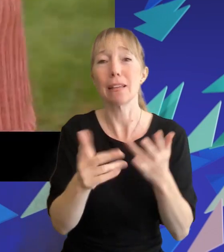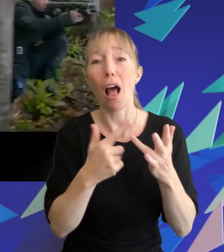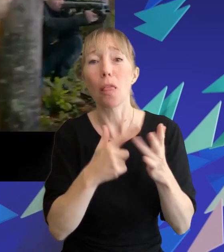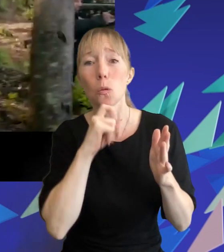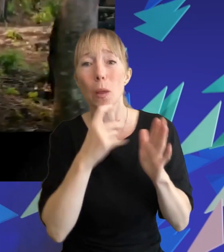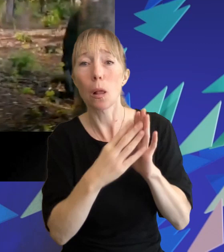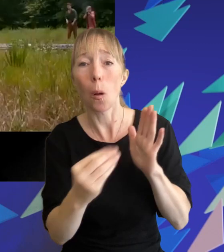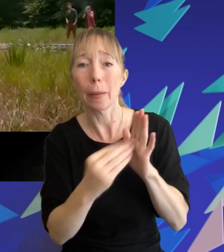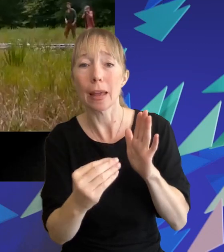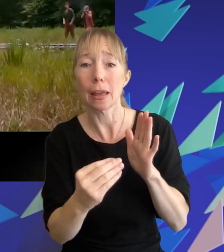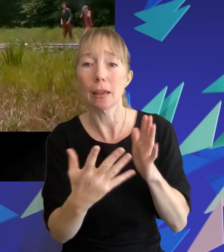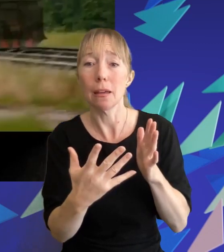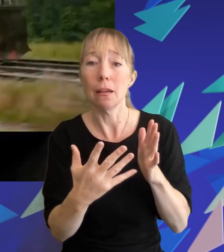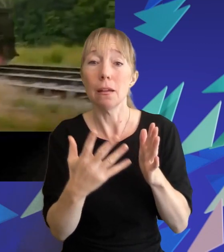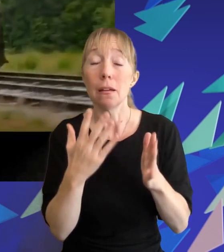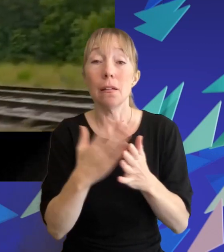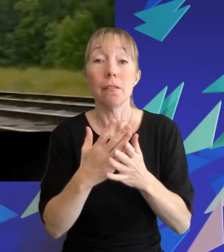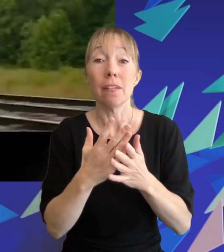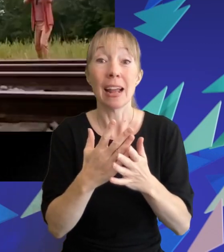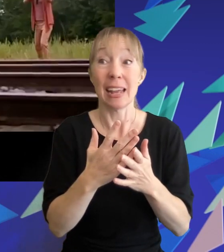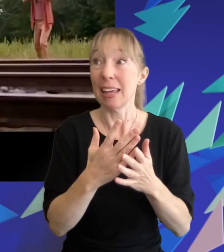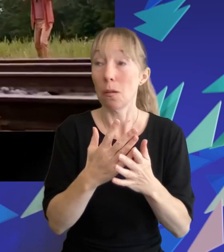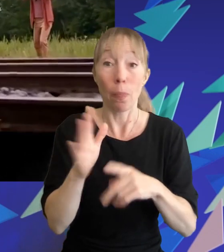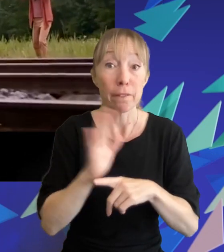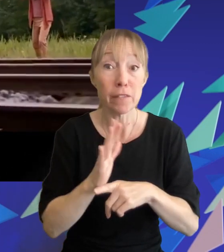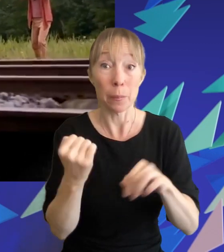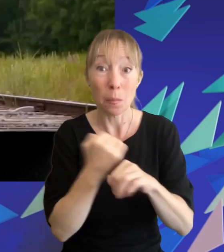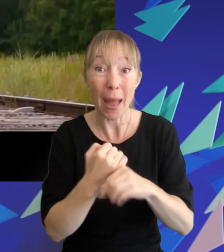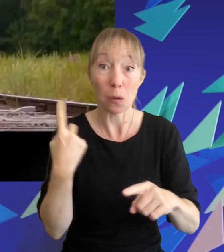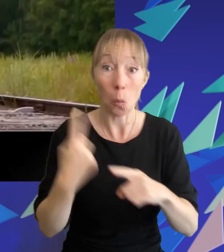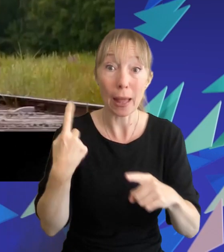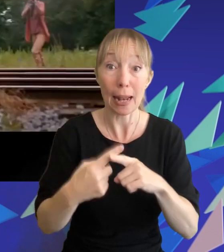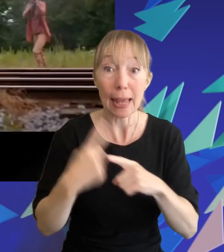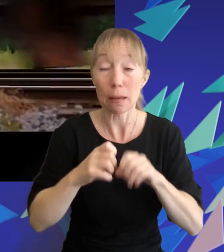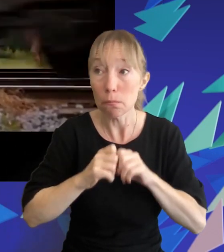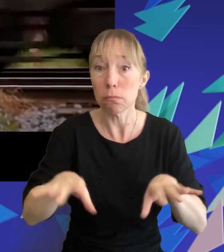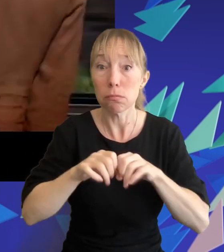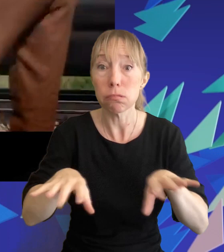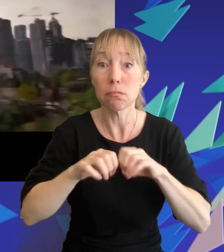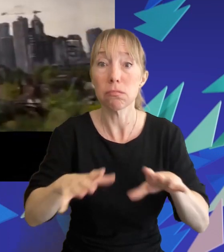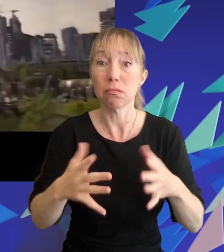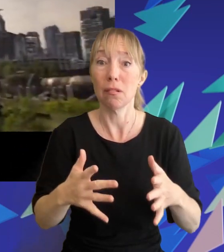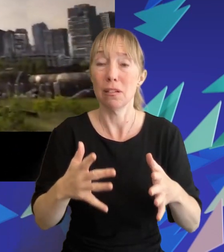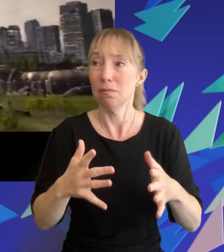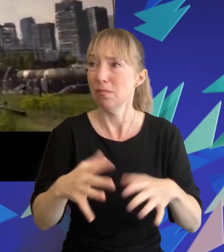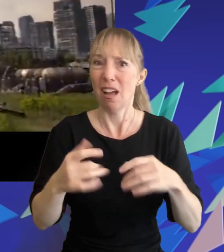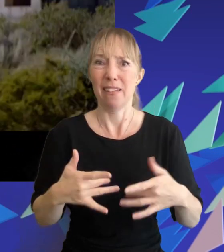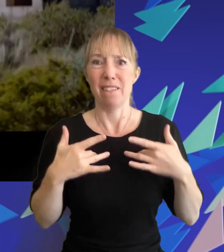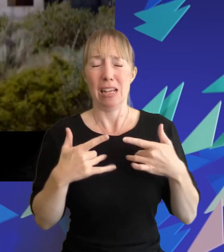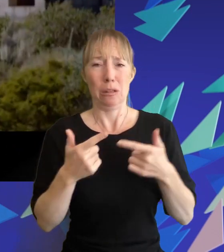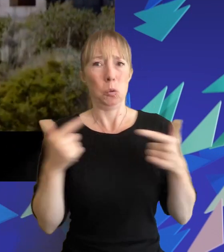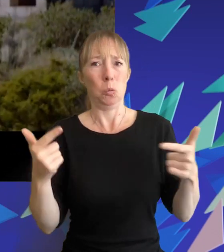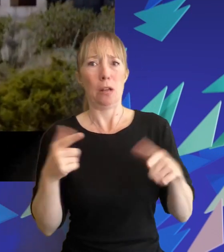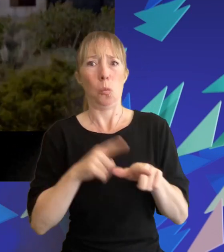everything happened so quickly sequels were being churned out left and right and center yearly and the market started to feel oversaturated